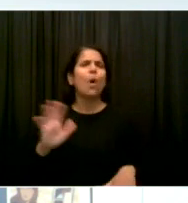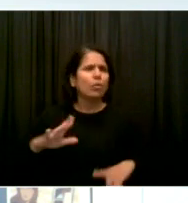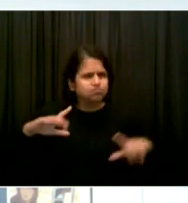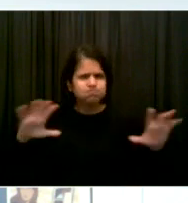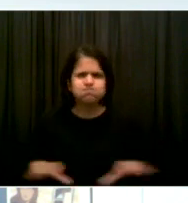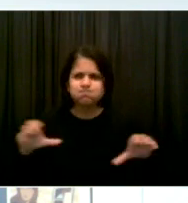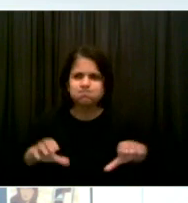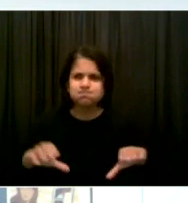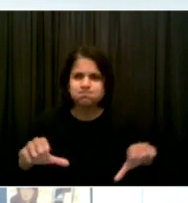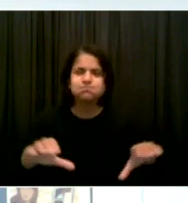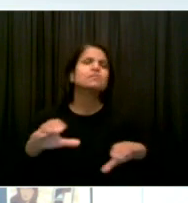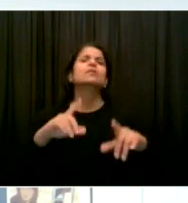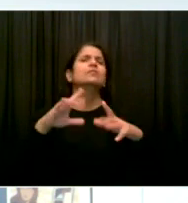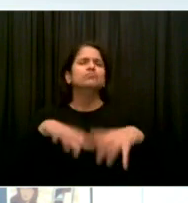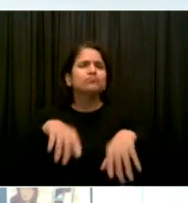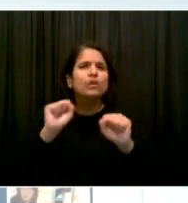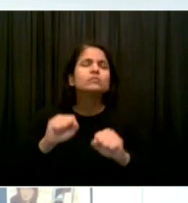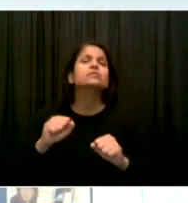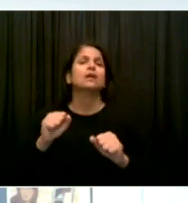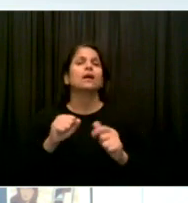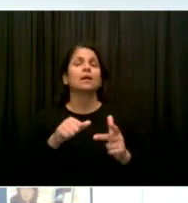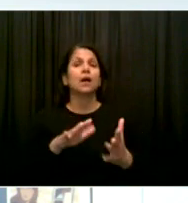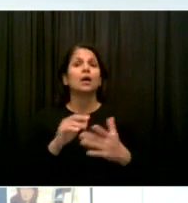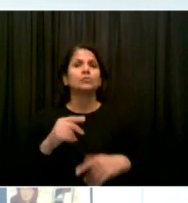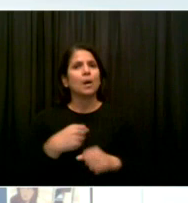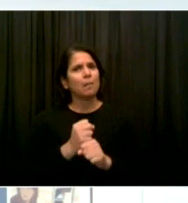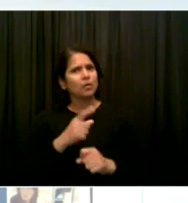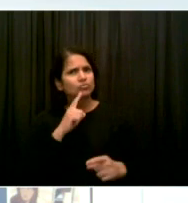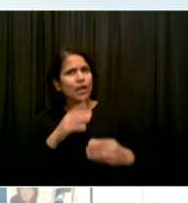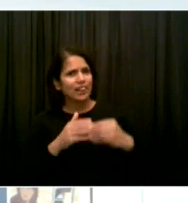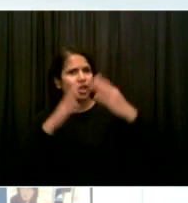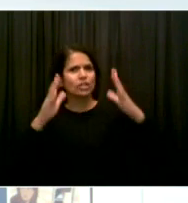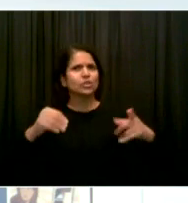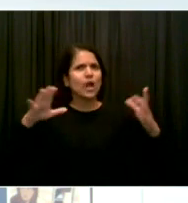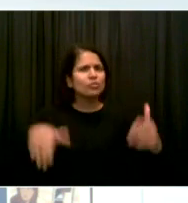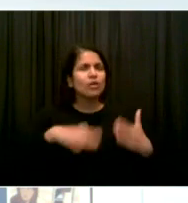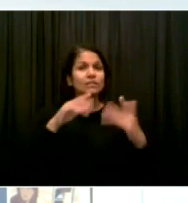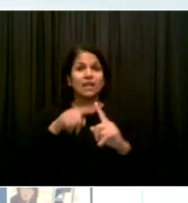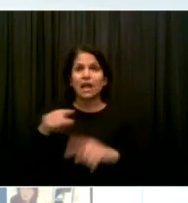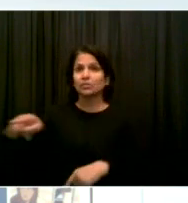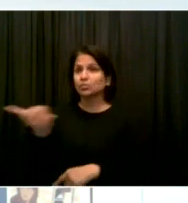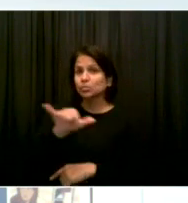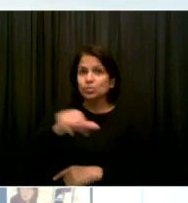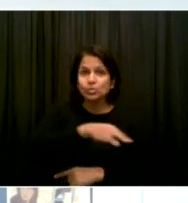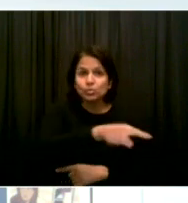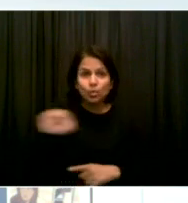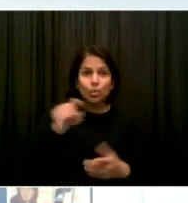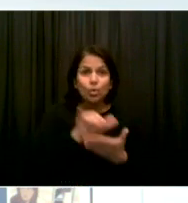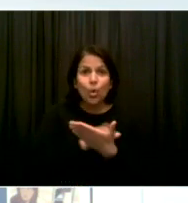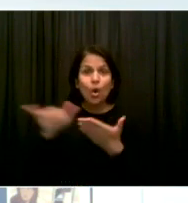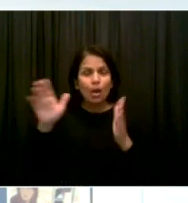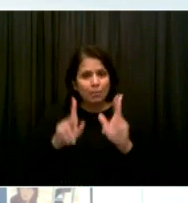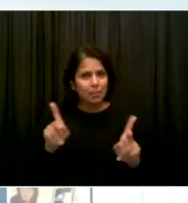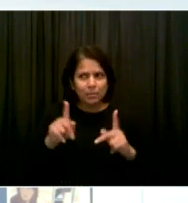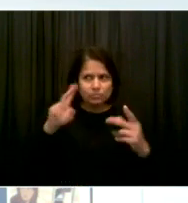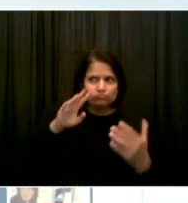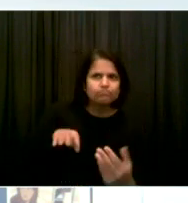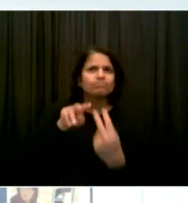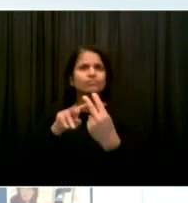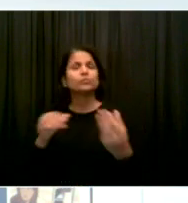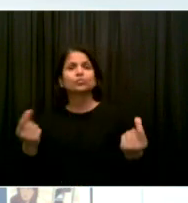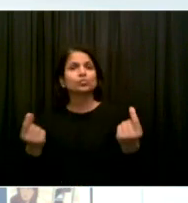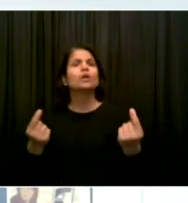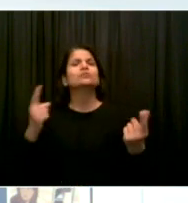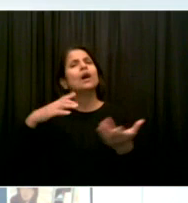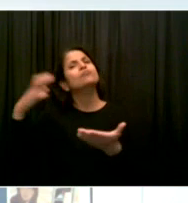help the most is for people who are fully vaccinated to go and get your booster dose, because that will also